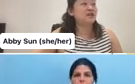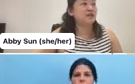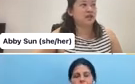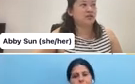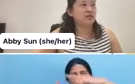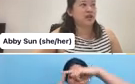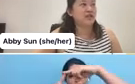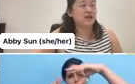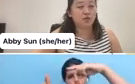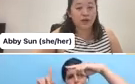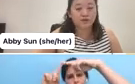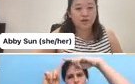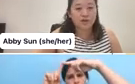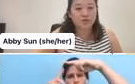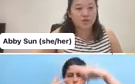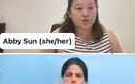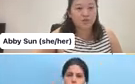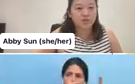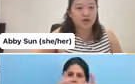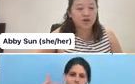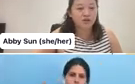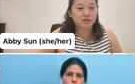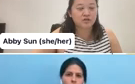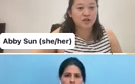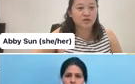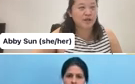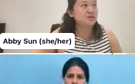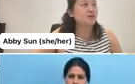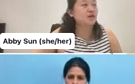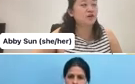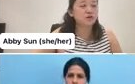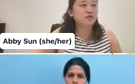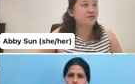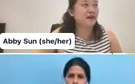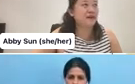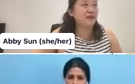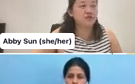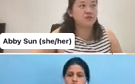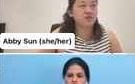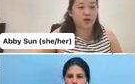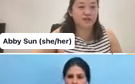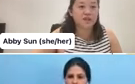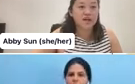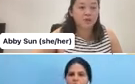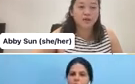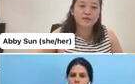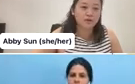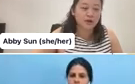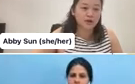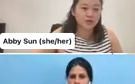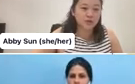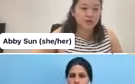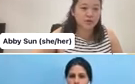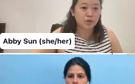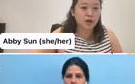One is a link to the IDA grants directory, which is our database of over 500 grants with